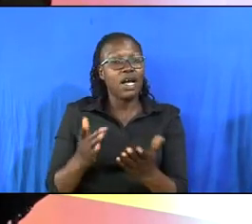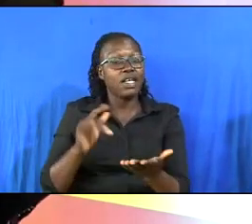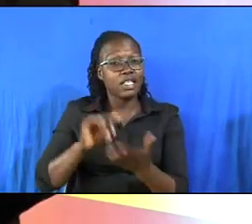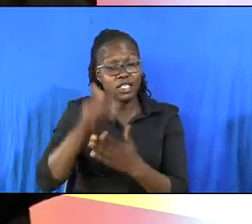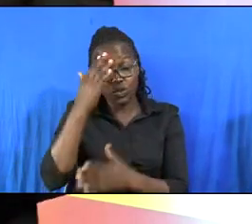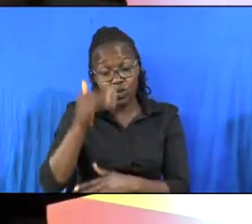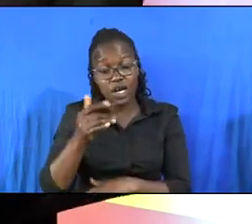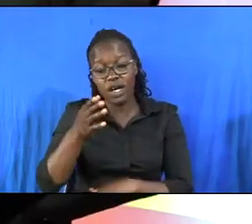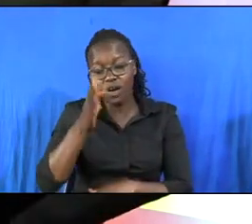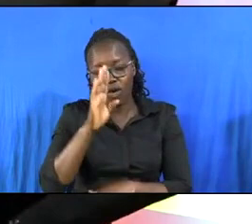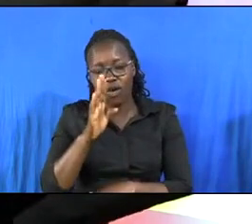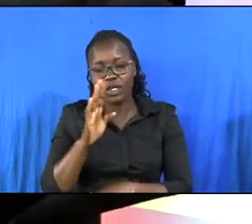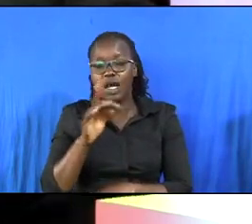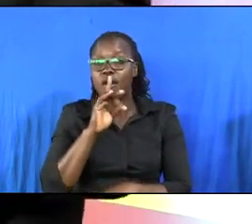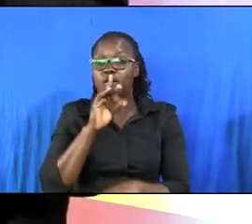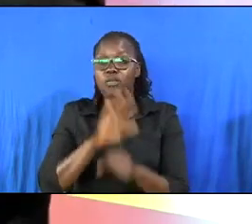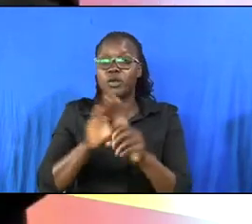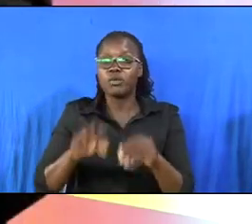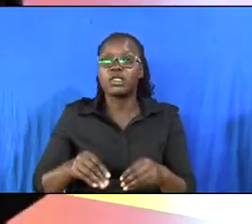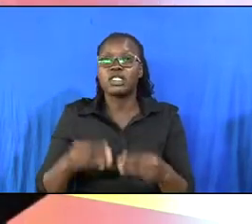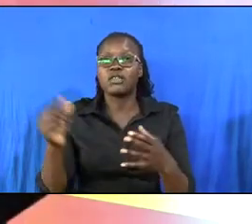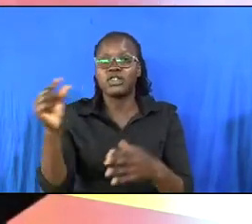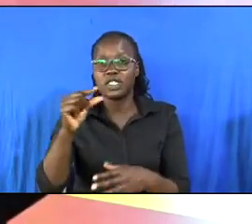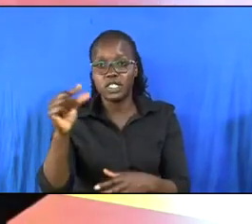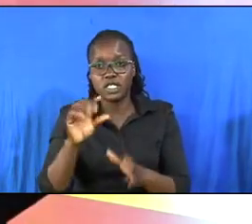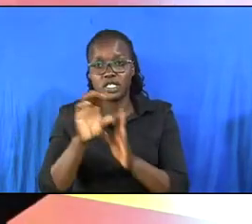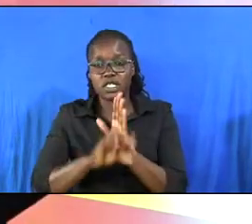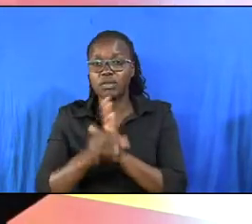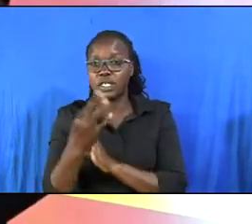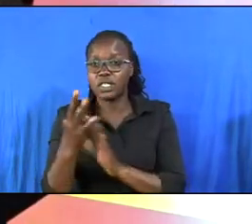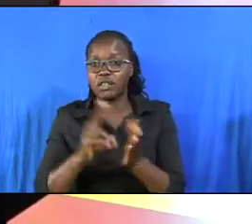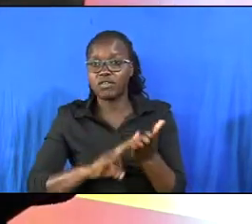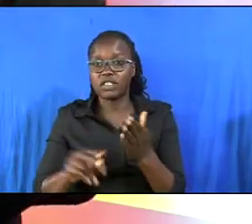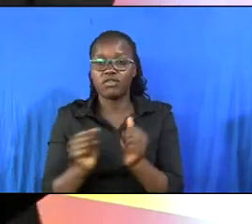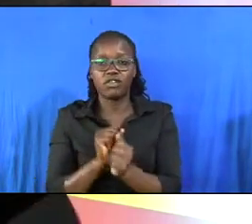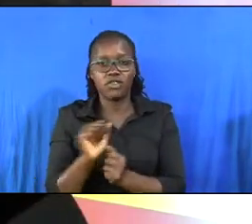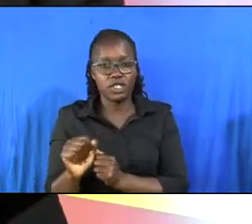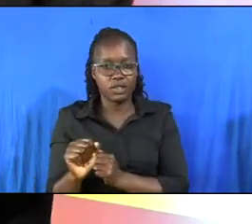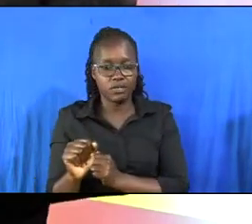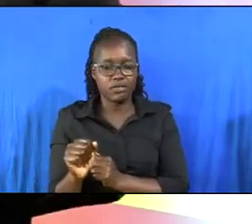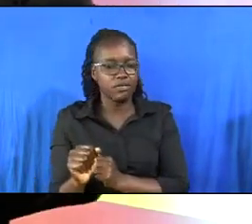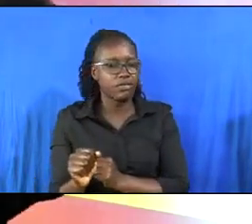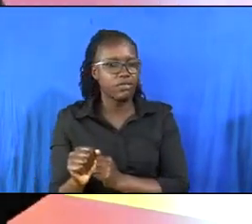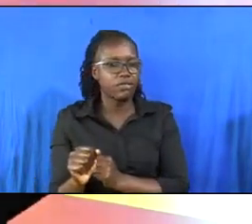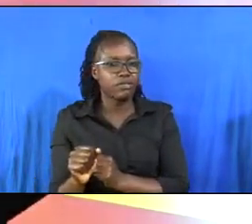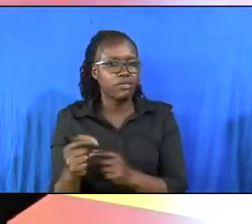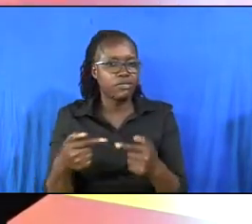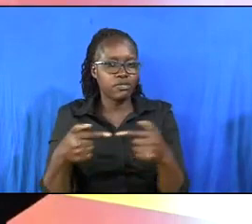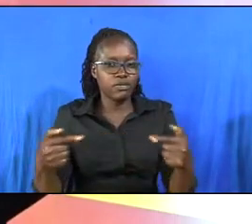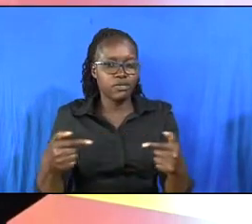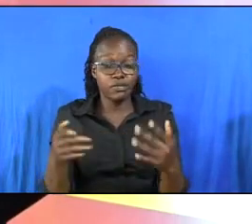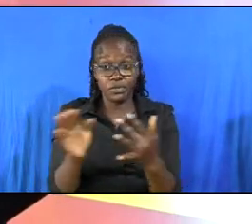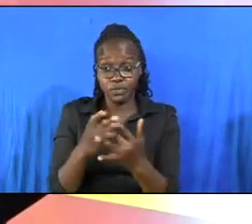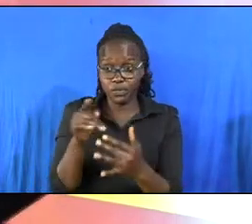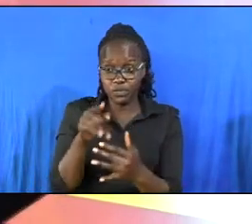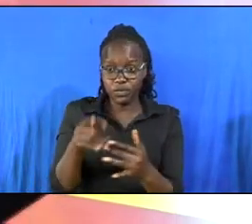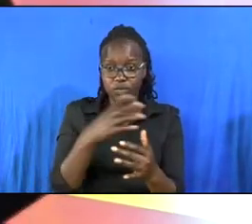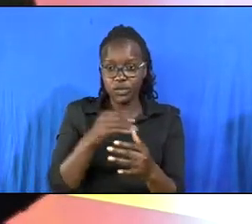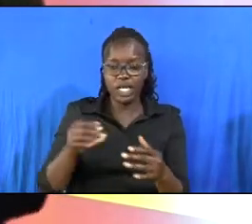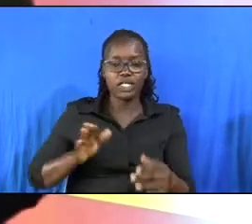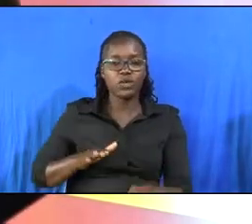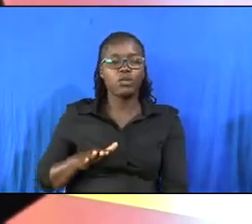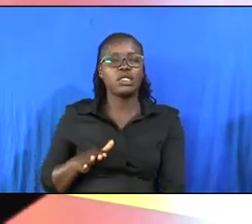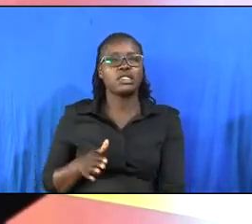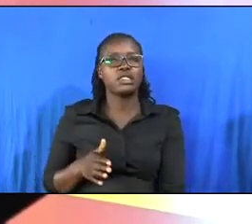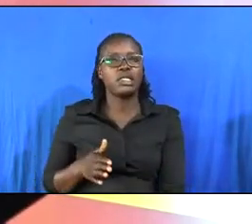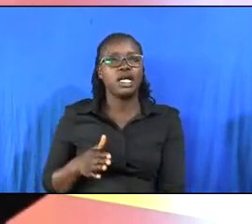that's why god gave a promise in the book of genesis chapter 3 verse 15 and i will put enmity between you and